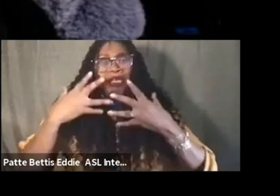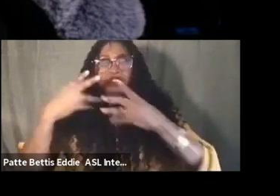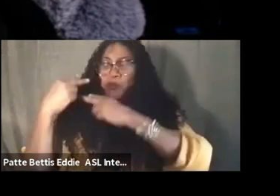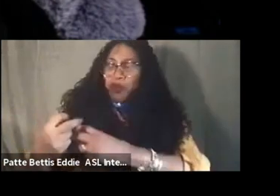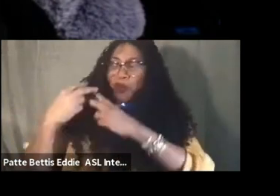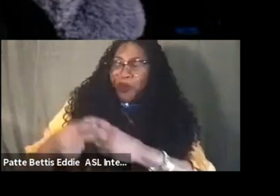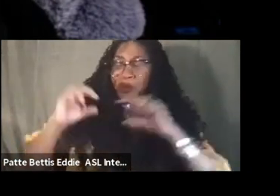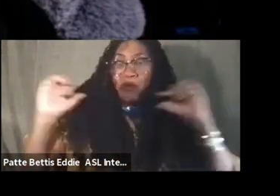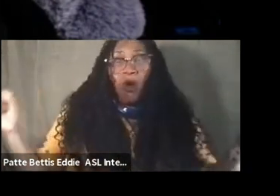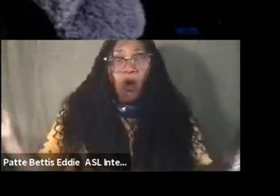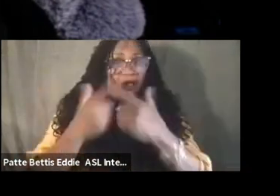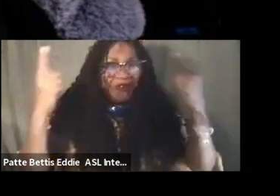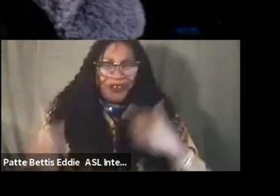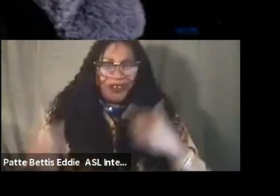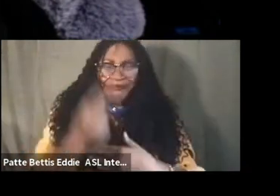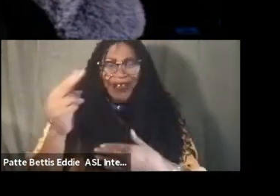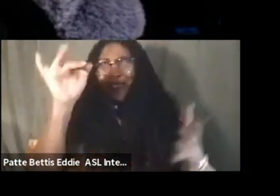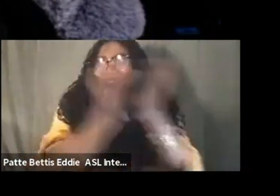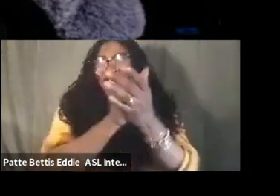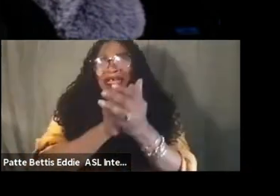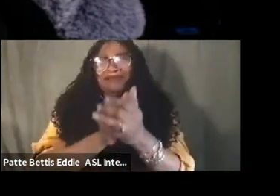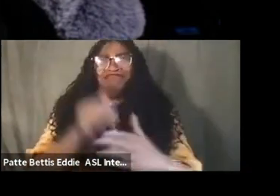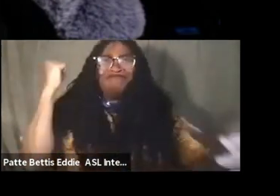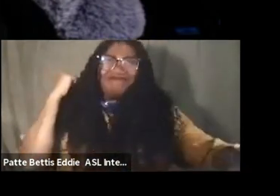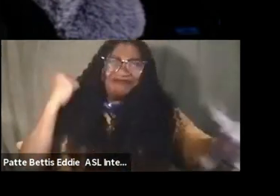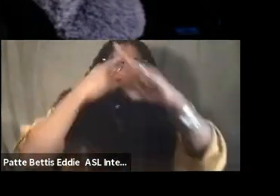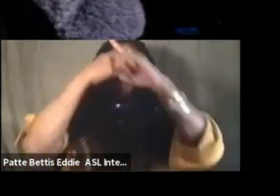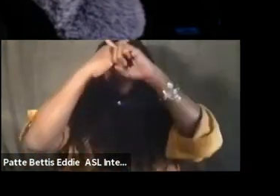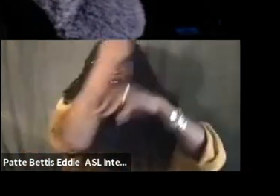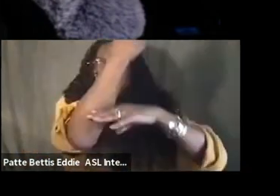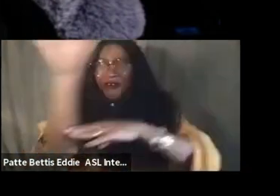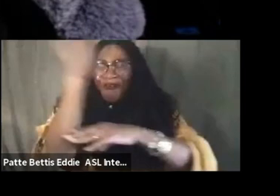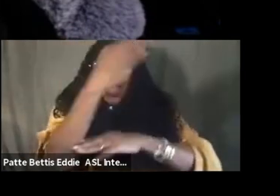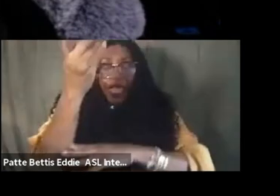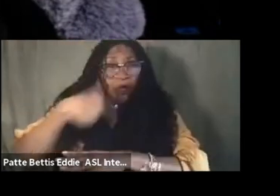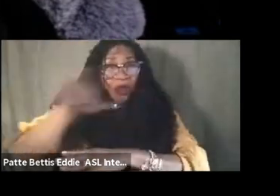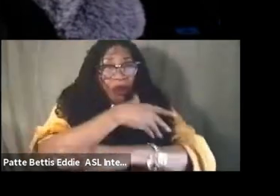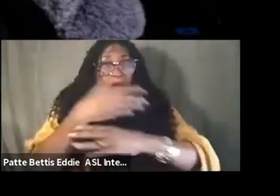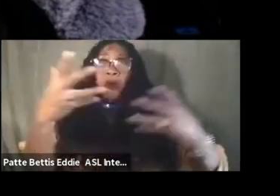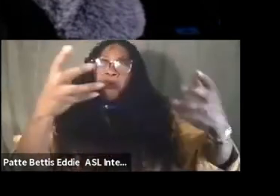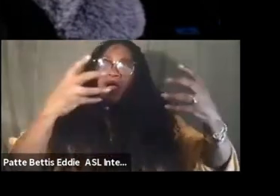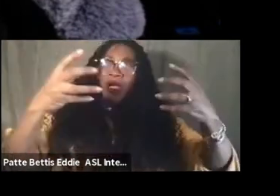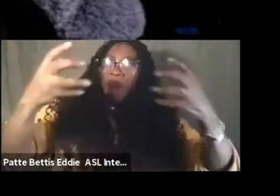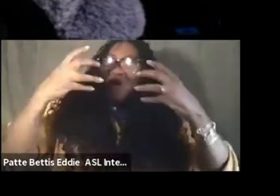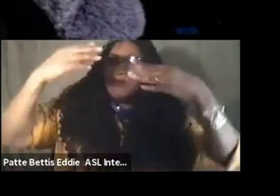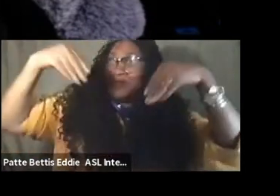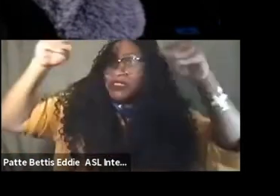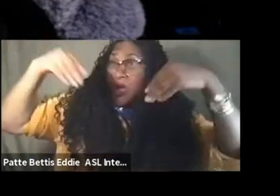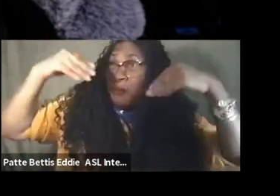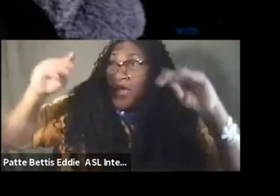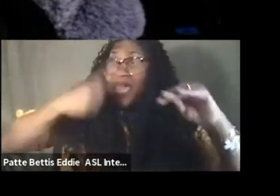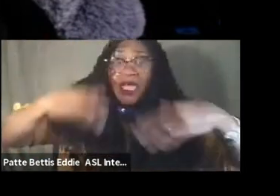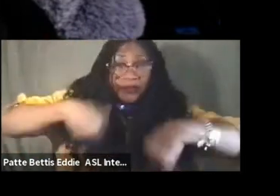for all you owe motherfuck the confetti and you're hitting agendas power hungry binges nothing you can sell me i'll never